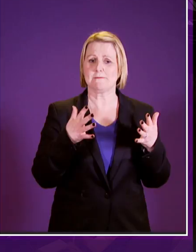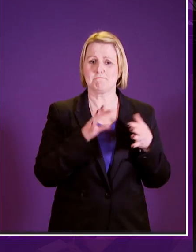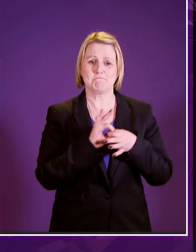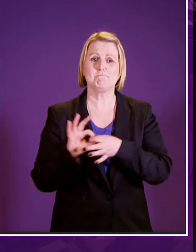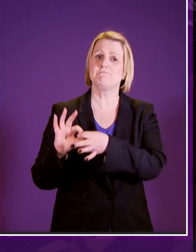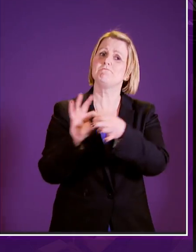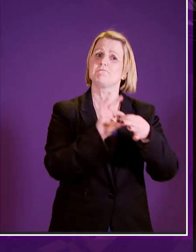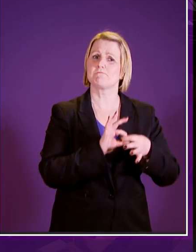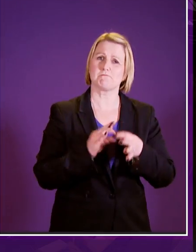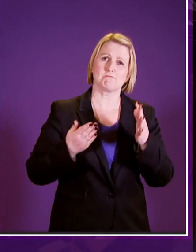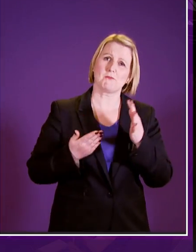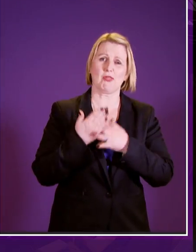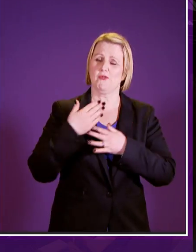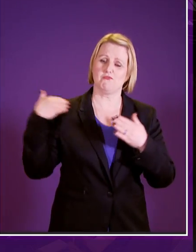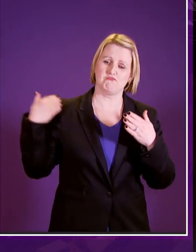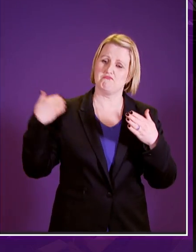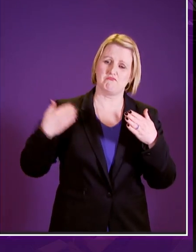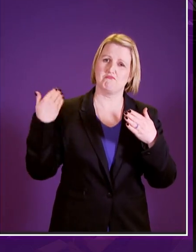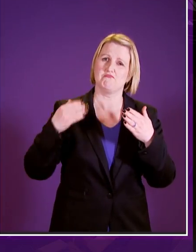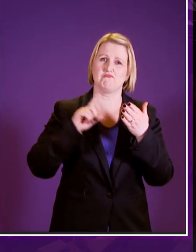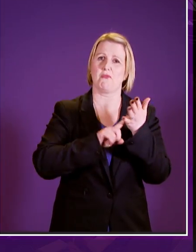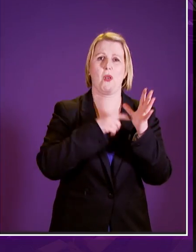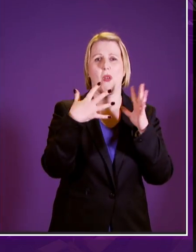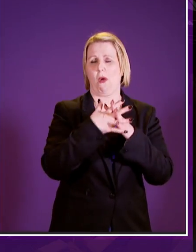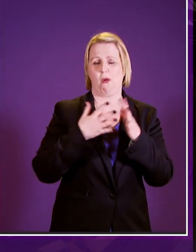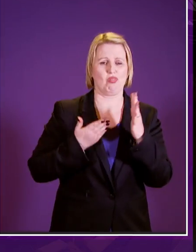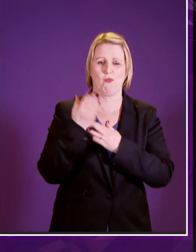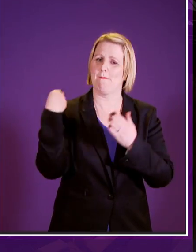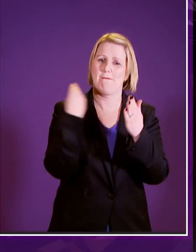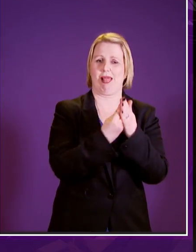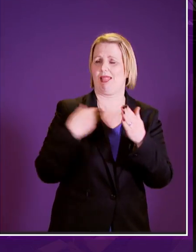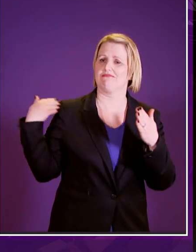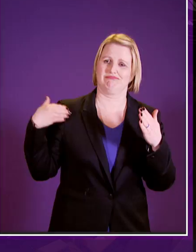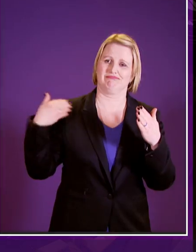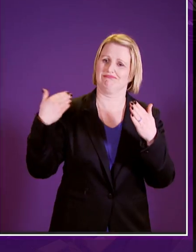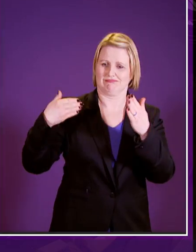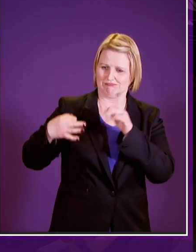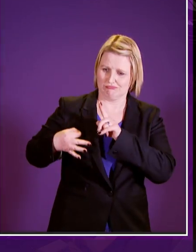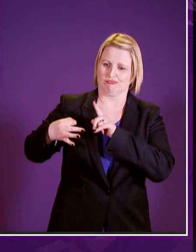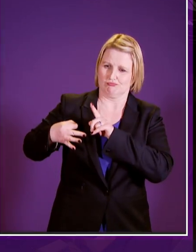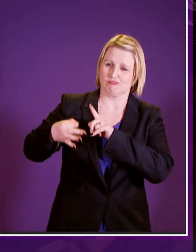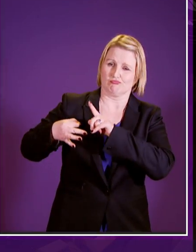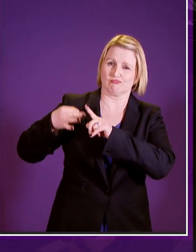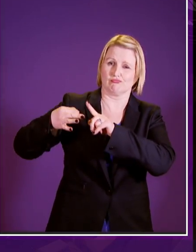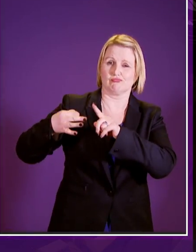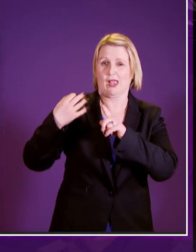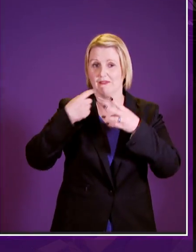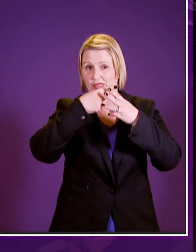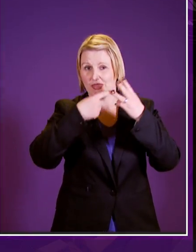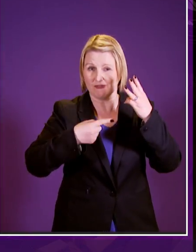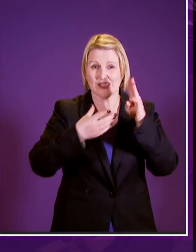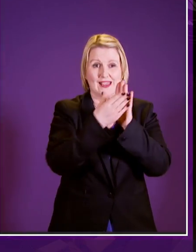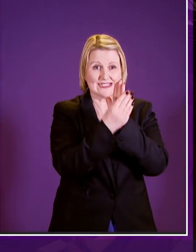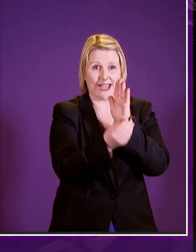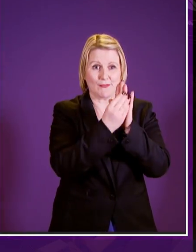through the process of the the legislative um passage of this bill to improve this bill i want to give three examples of areas